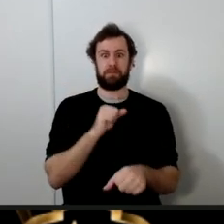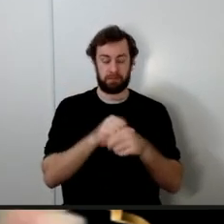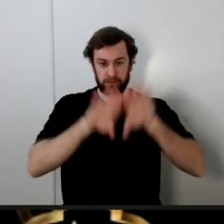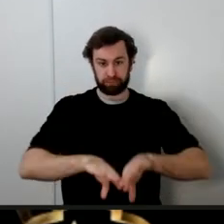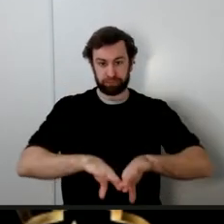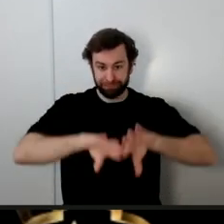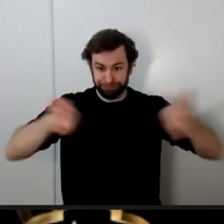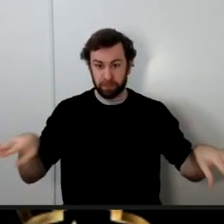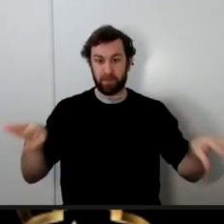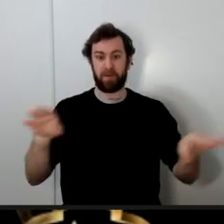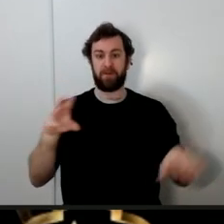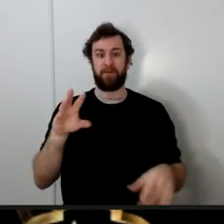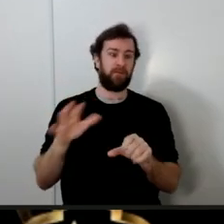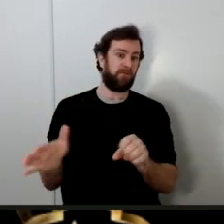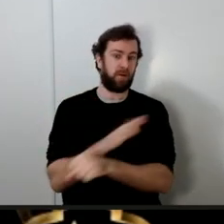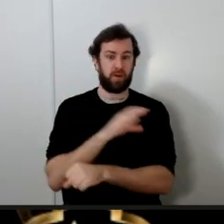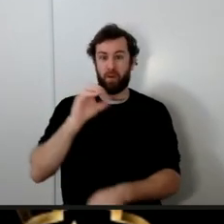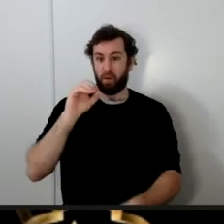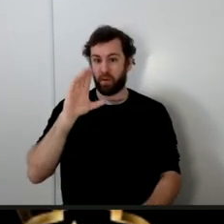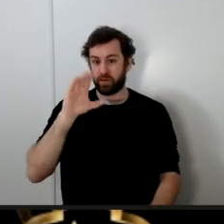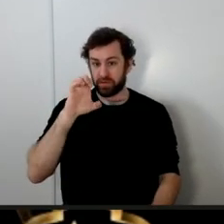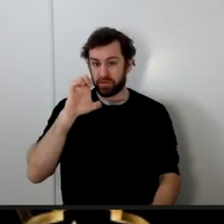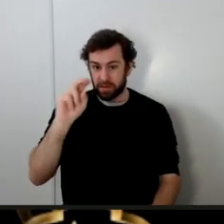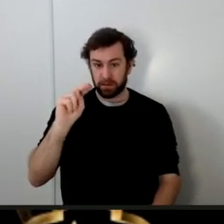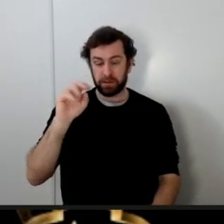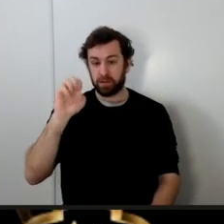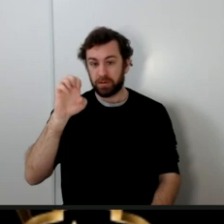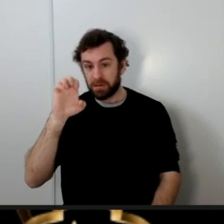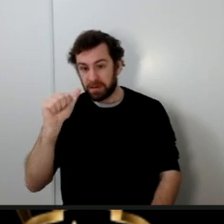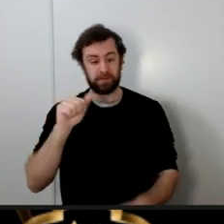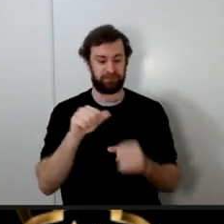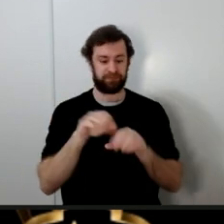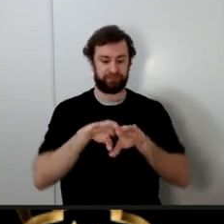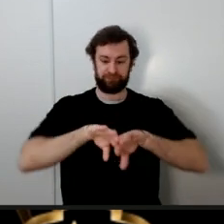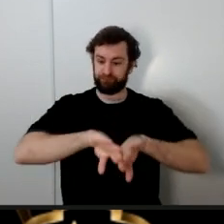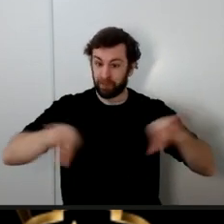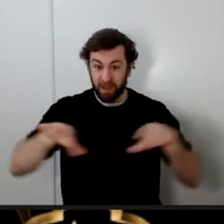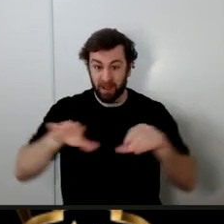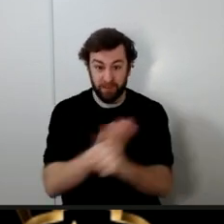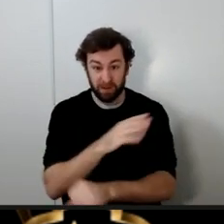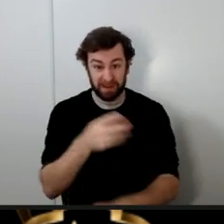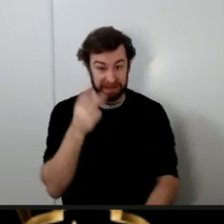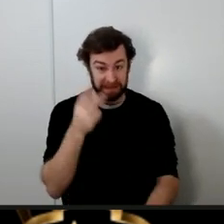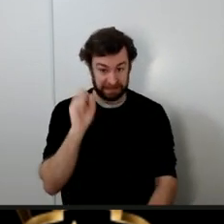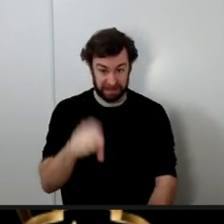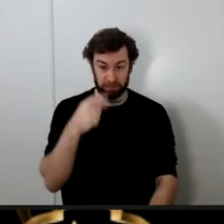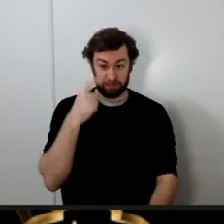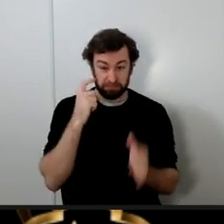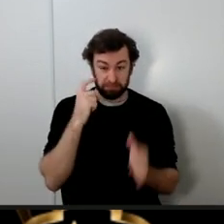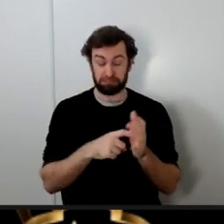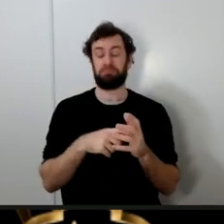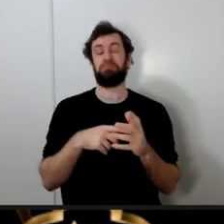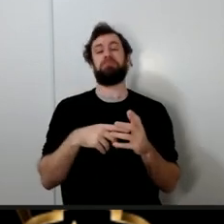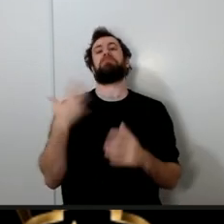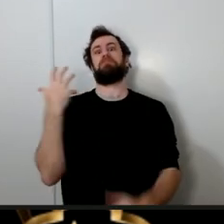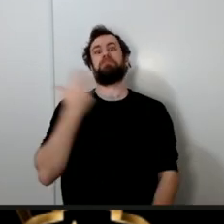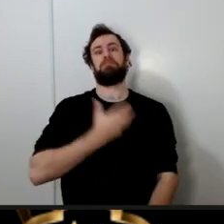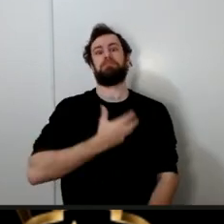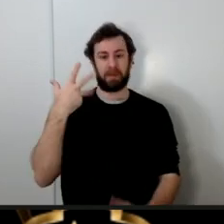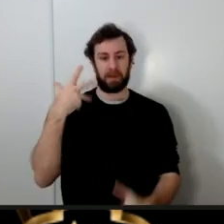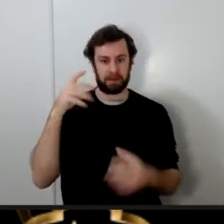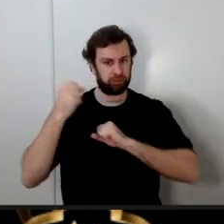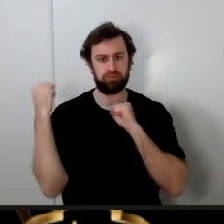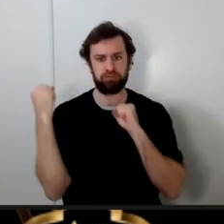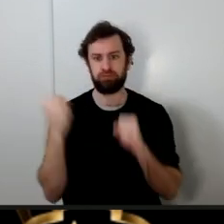ocean or sea being split can you imagine a stronger miracle from God than that after